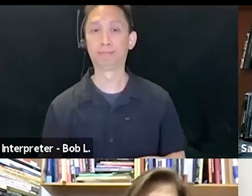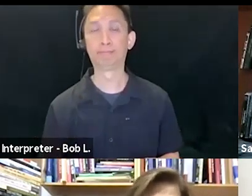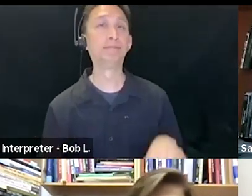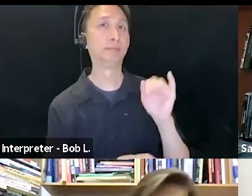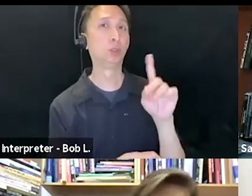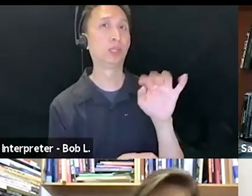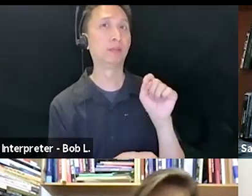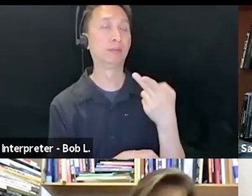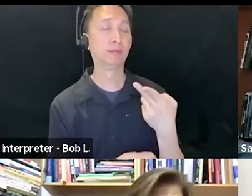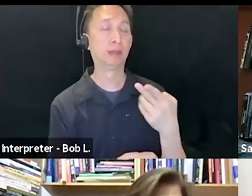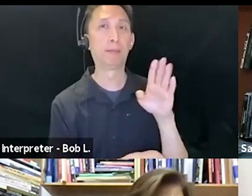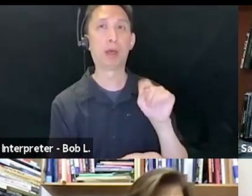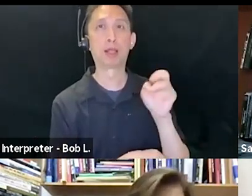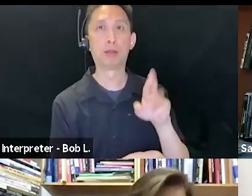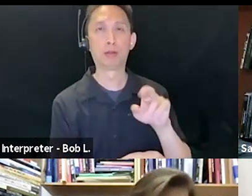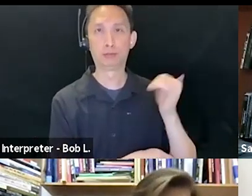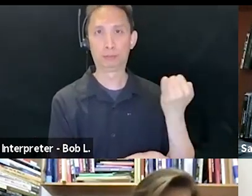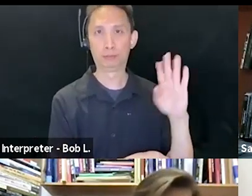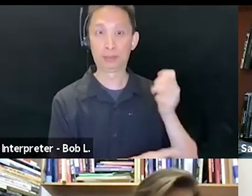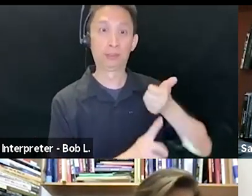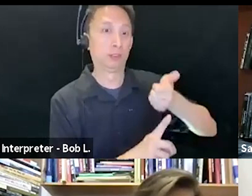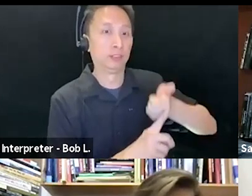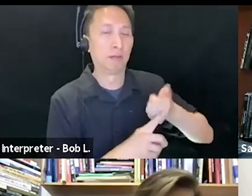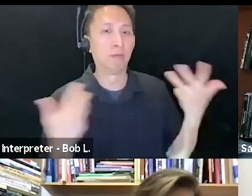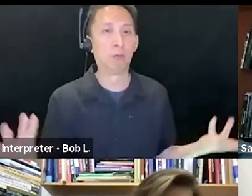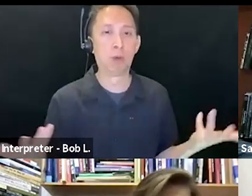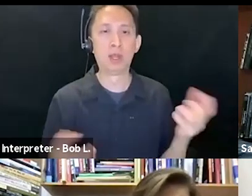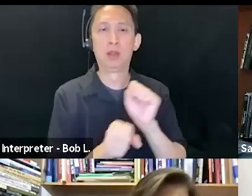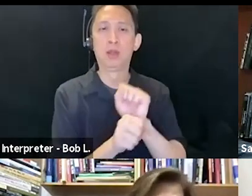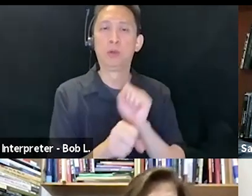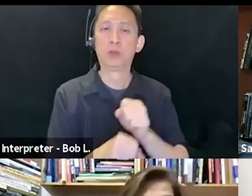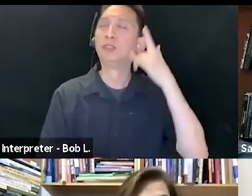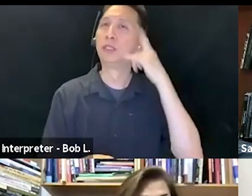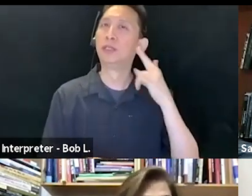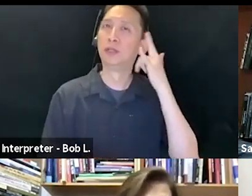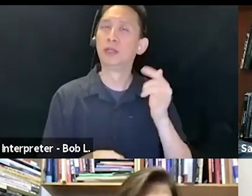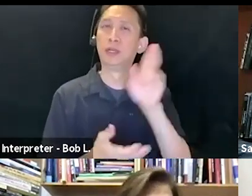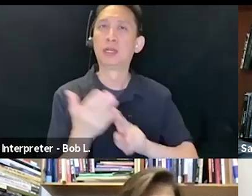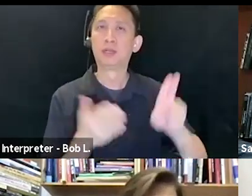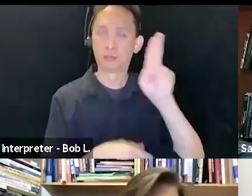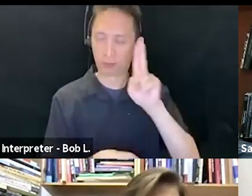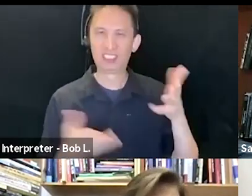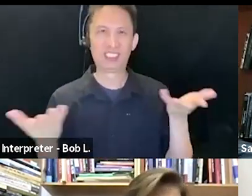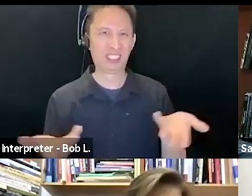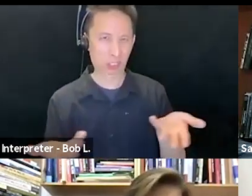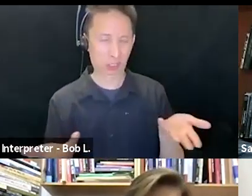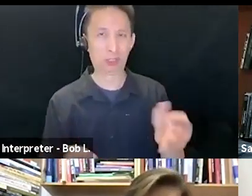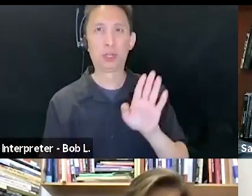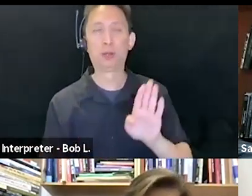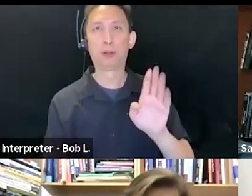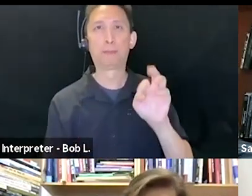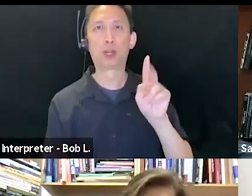Emeritus in the Department of Comparative Literature and the Program of Critical Theory at the University of California, Berkeley. She